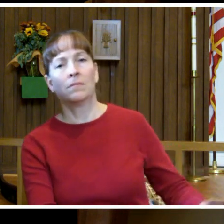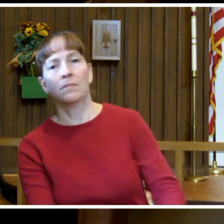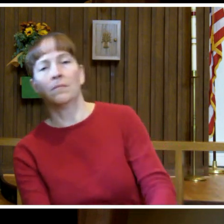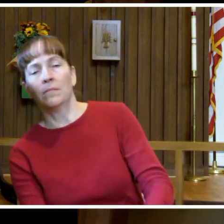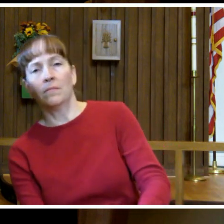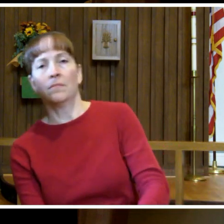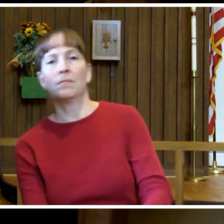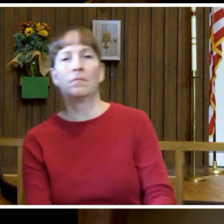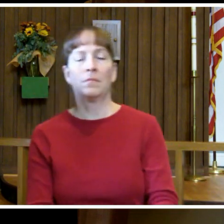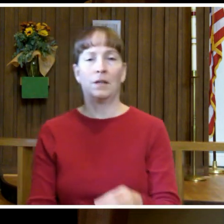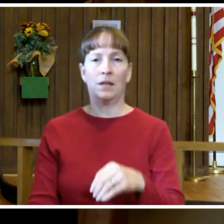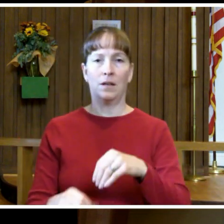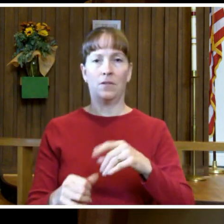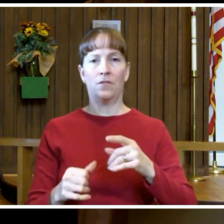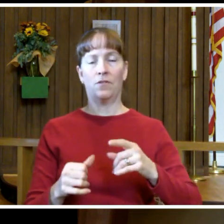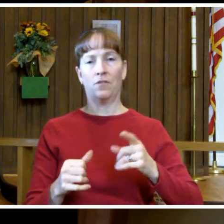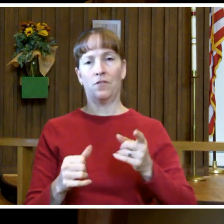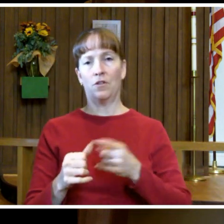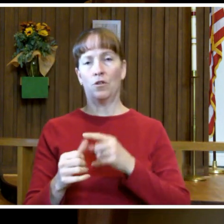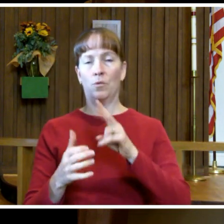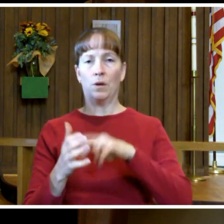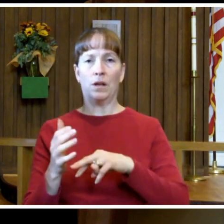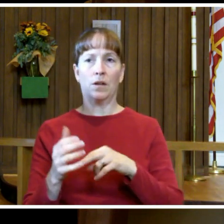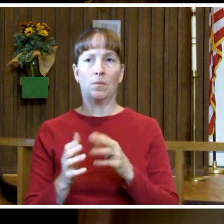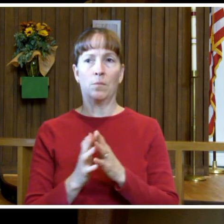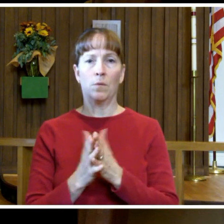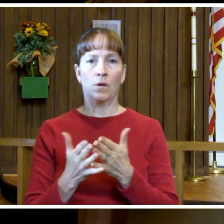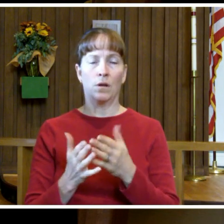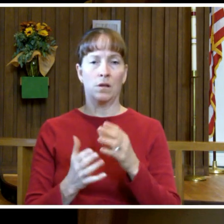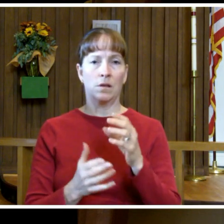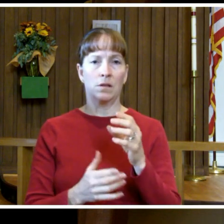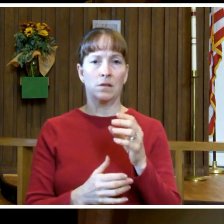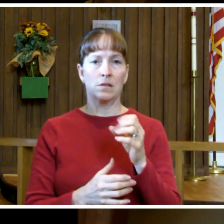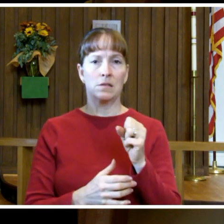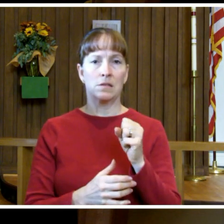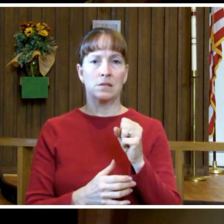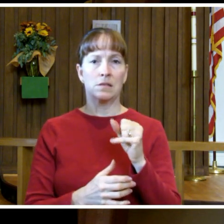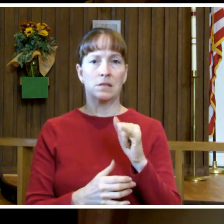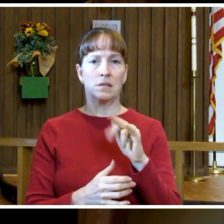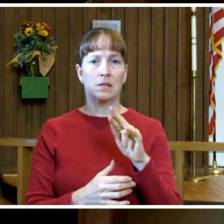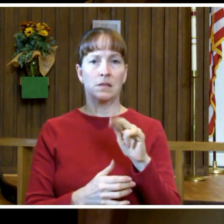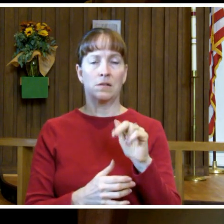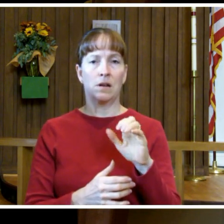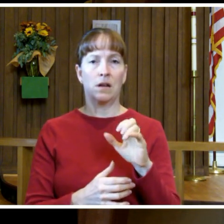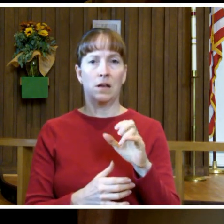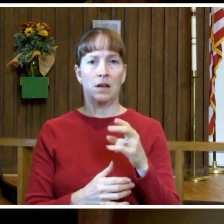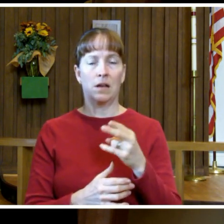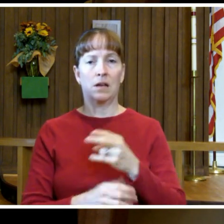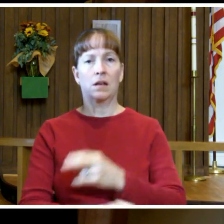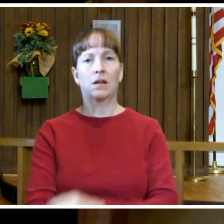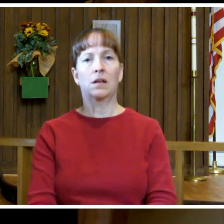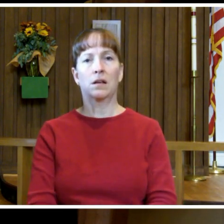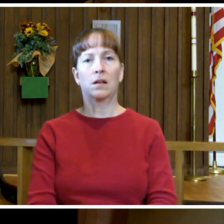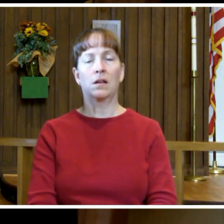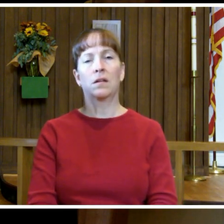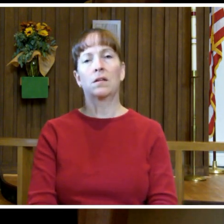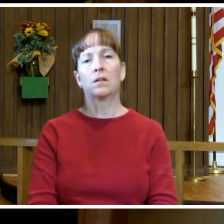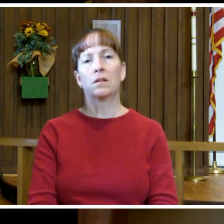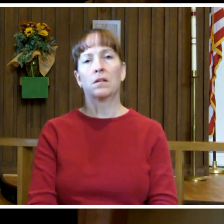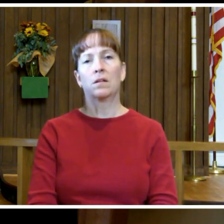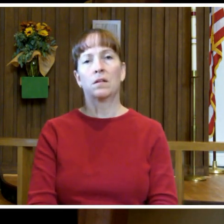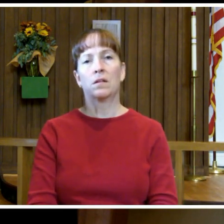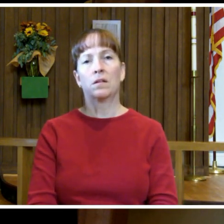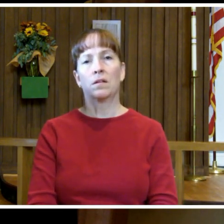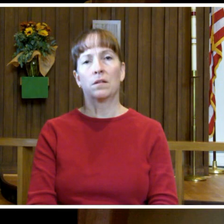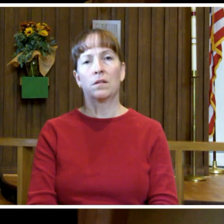writing in our first reading, in a book that many of us remember as Ecclesiasticus, which sits in that middle part of the Bible